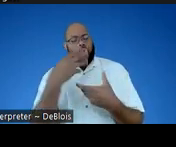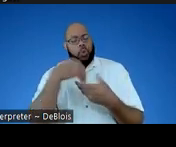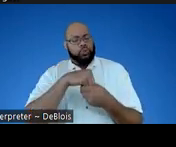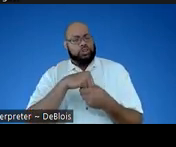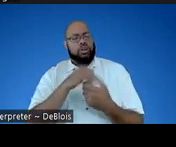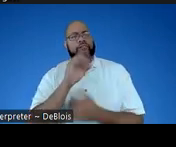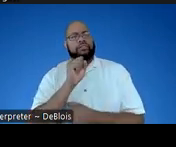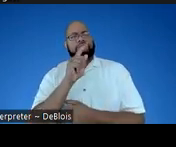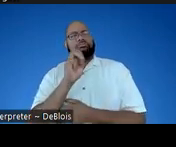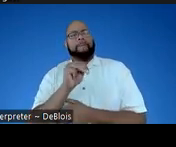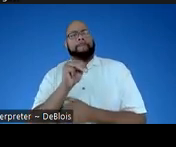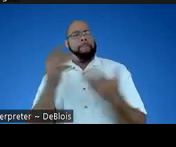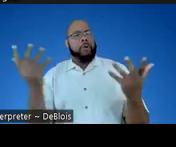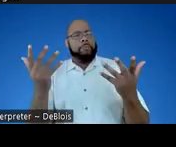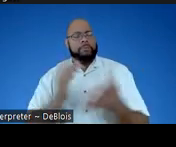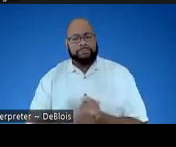of STEM?